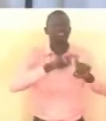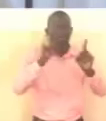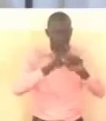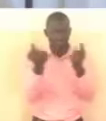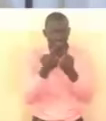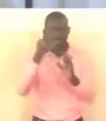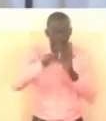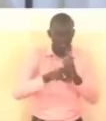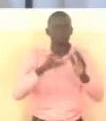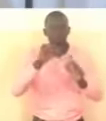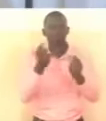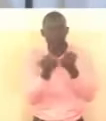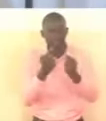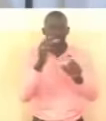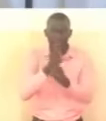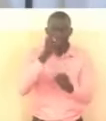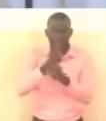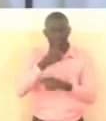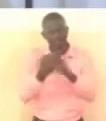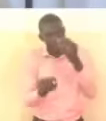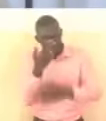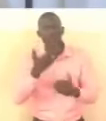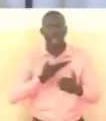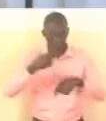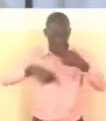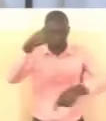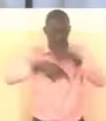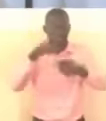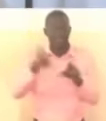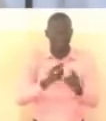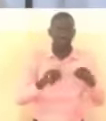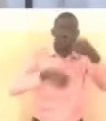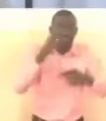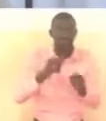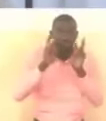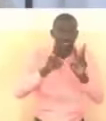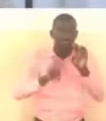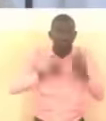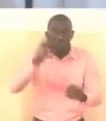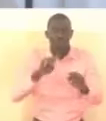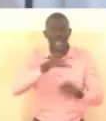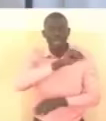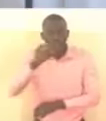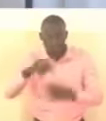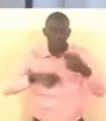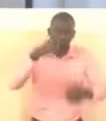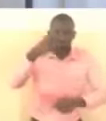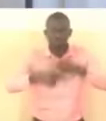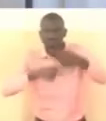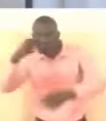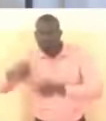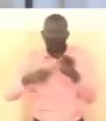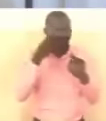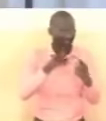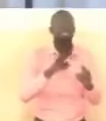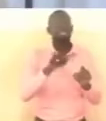reform are on course as we continue to monitor and keep them on track in particular